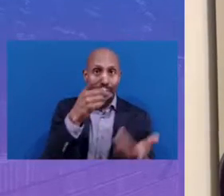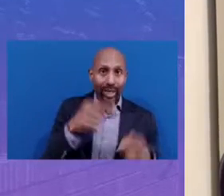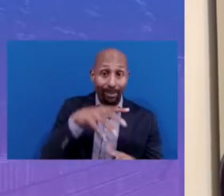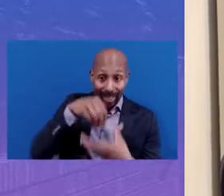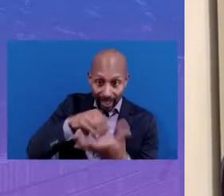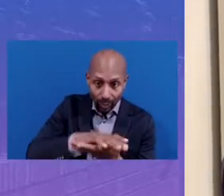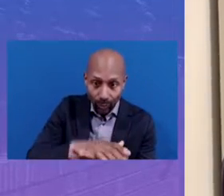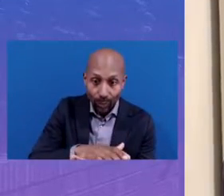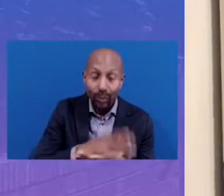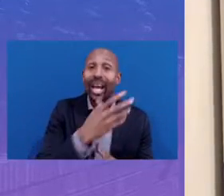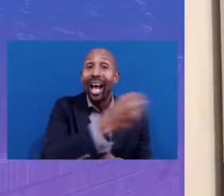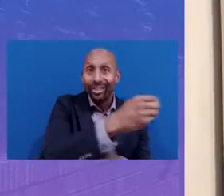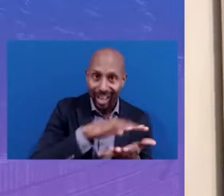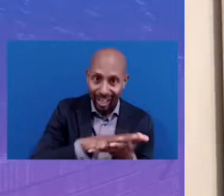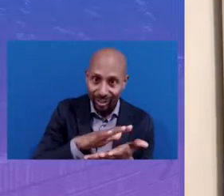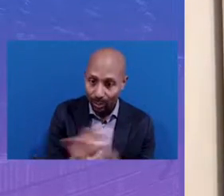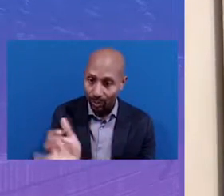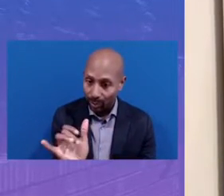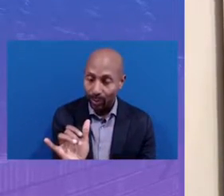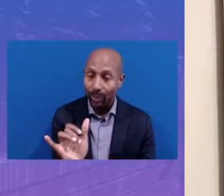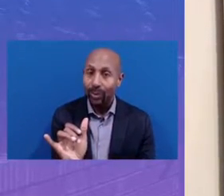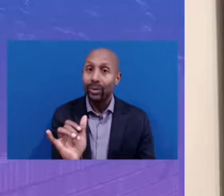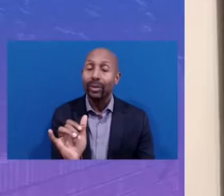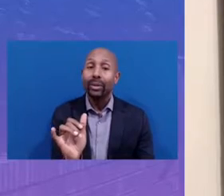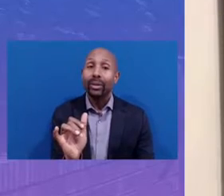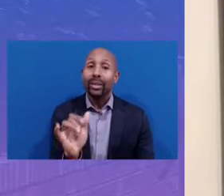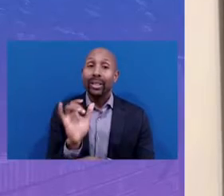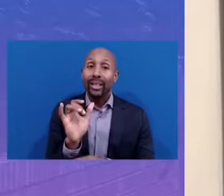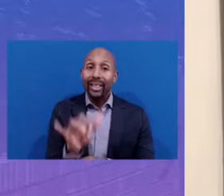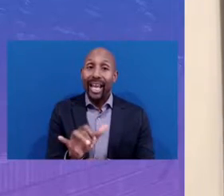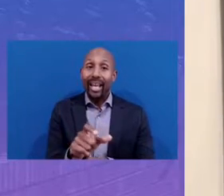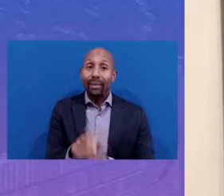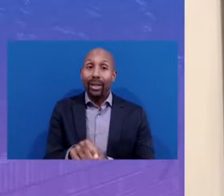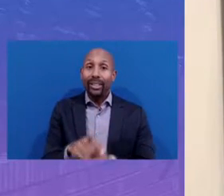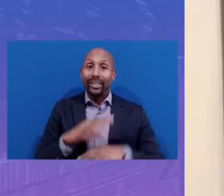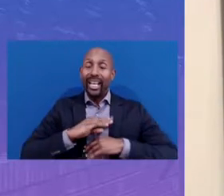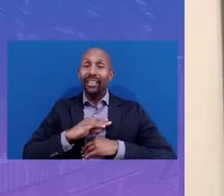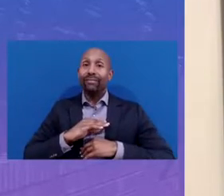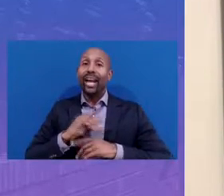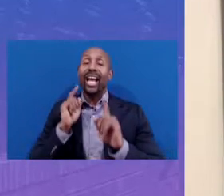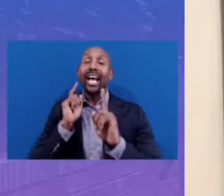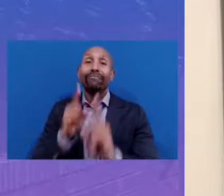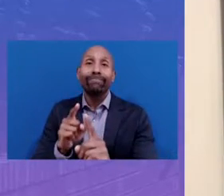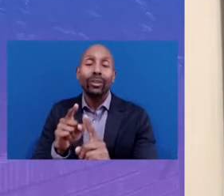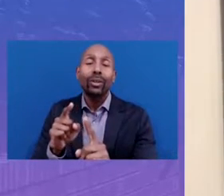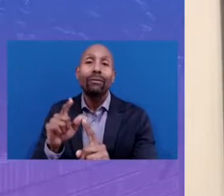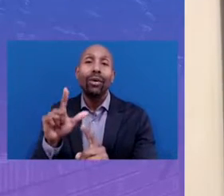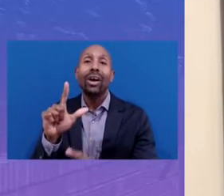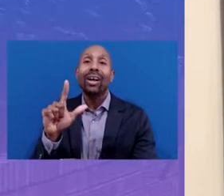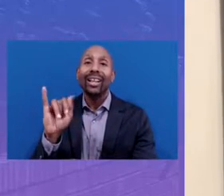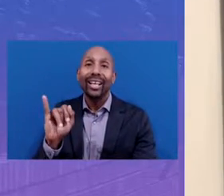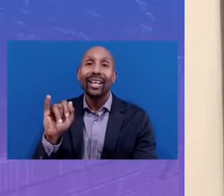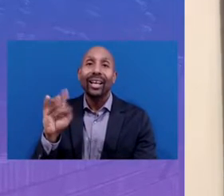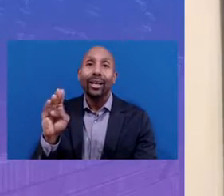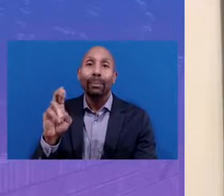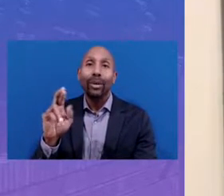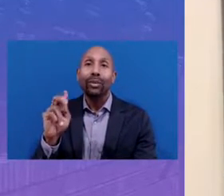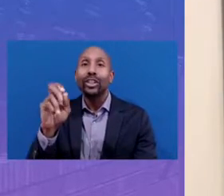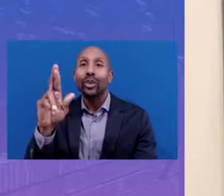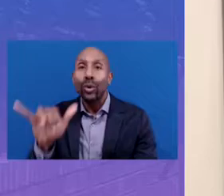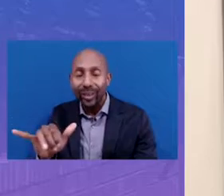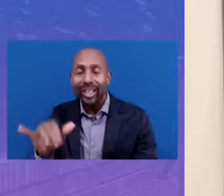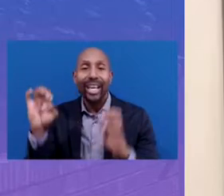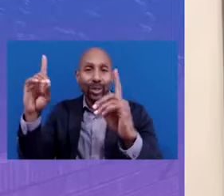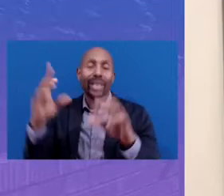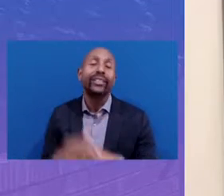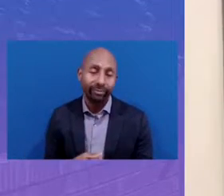is really meeting that particular goal of liberatory education. If we can get this